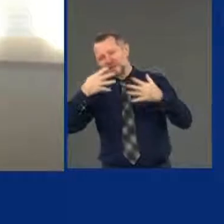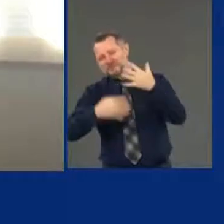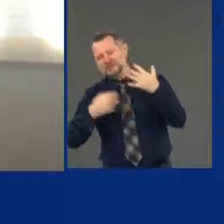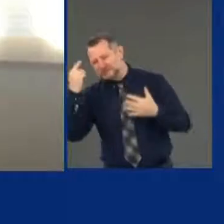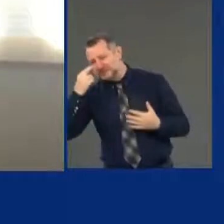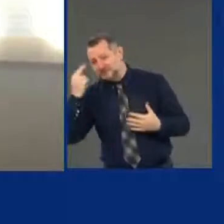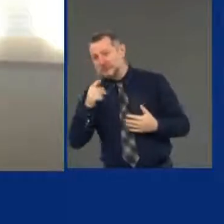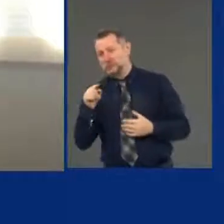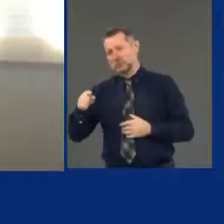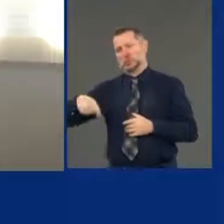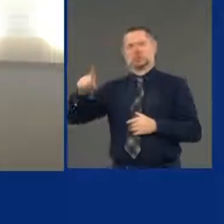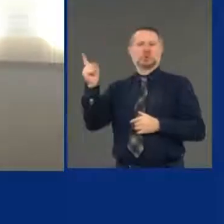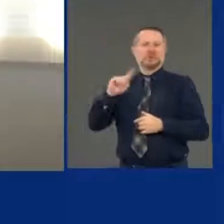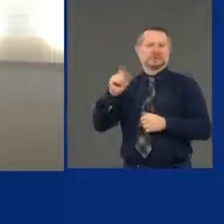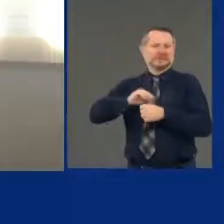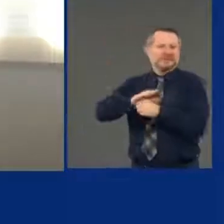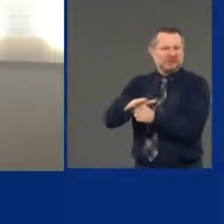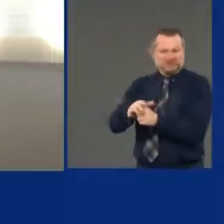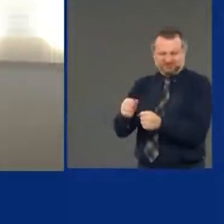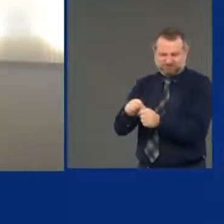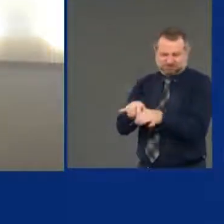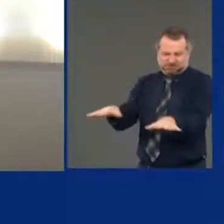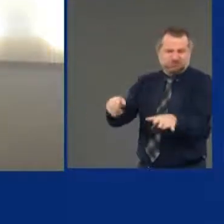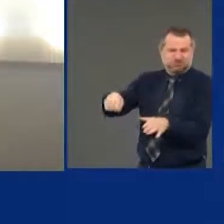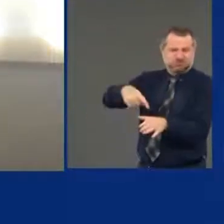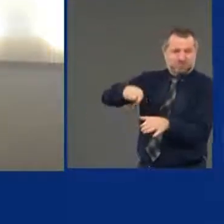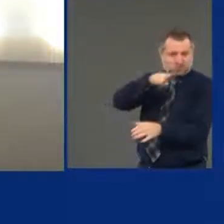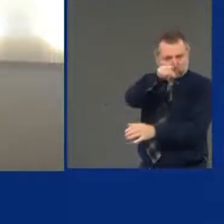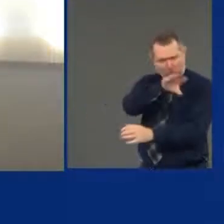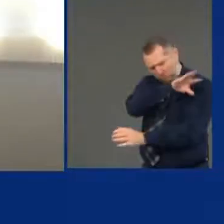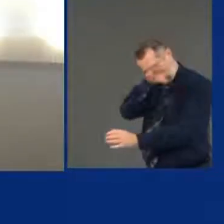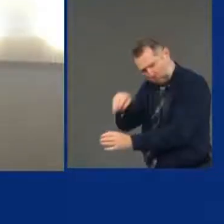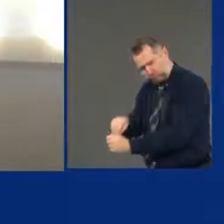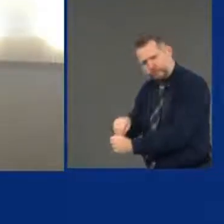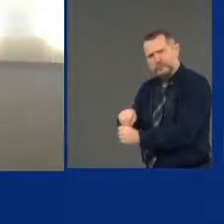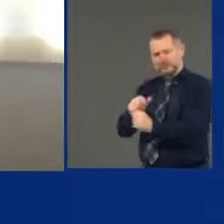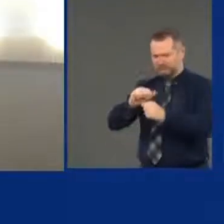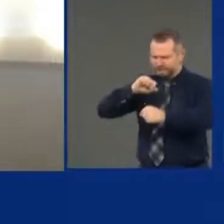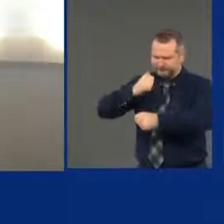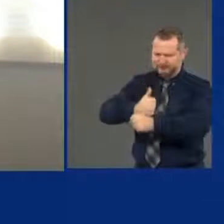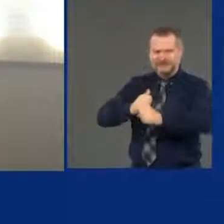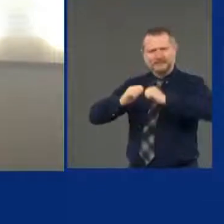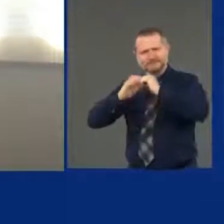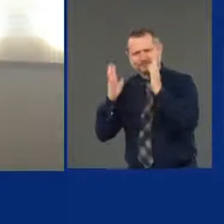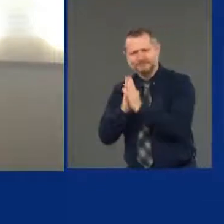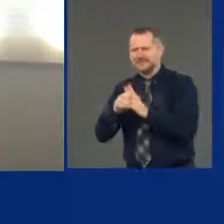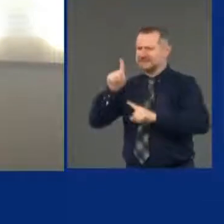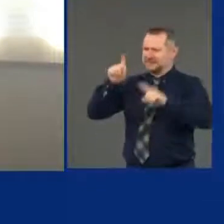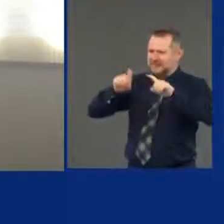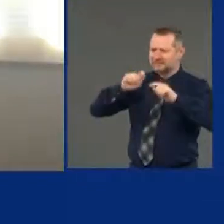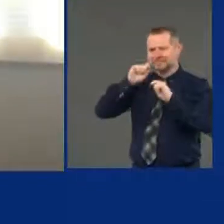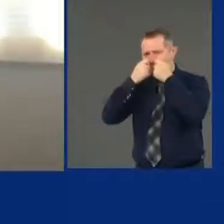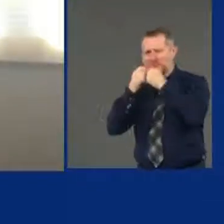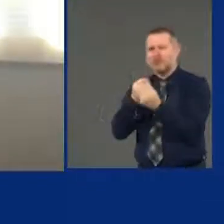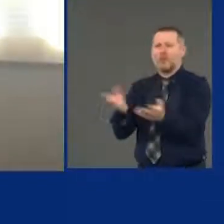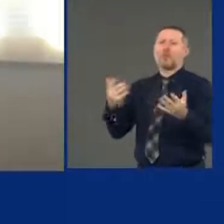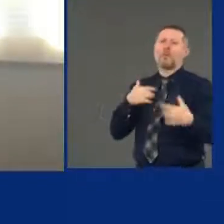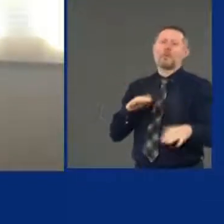spread. So what you've done, opening up those testing sites, getting it done as quickly as you did, I can't thank you enough.